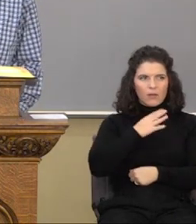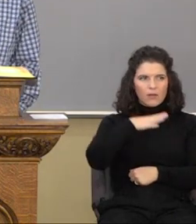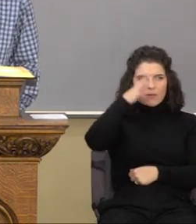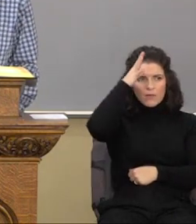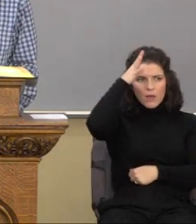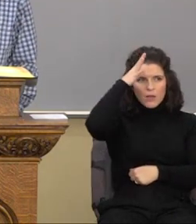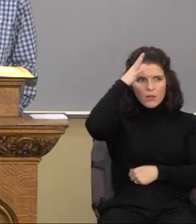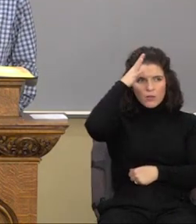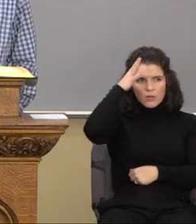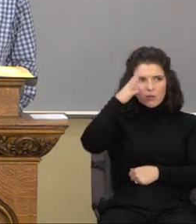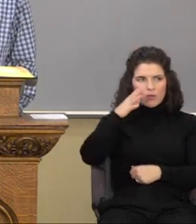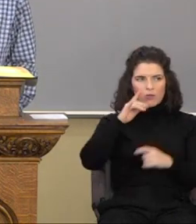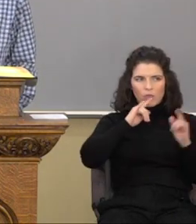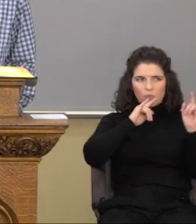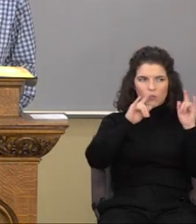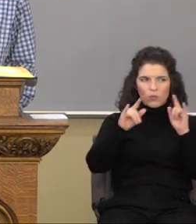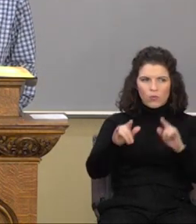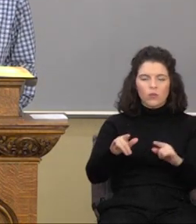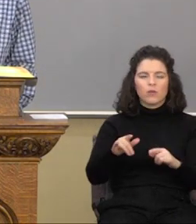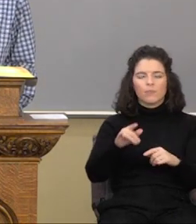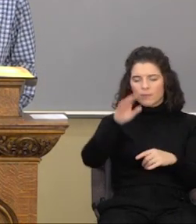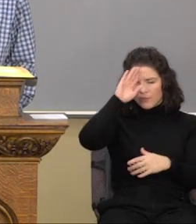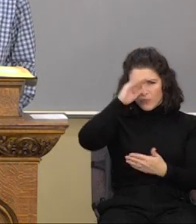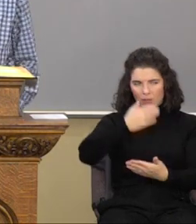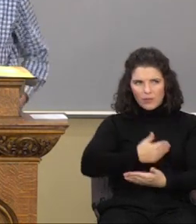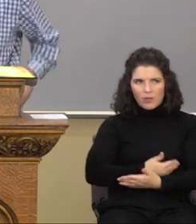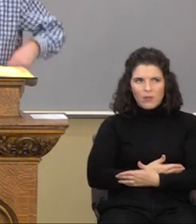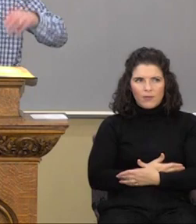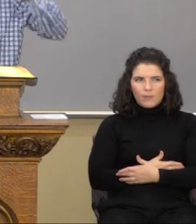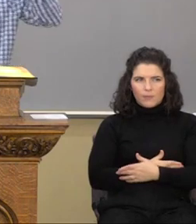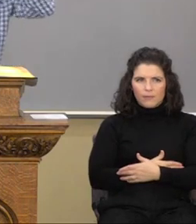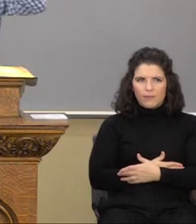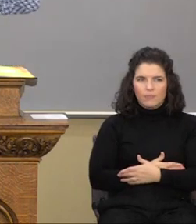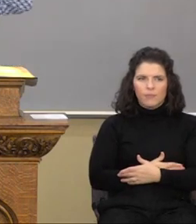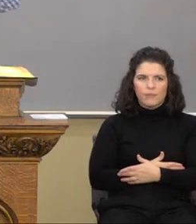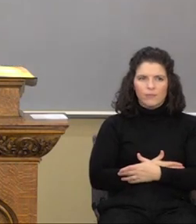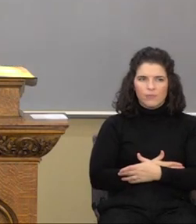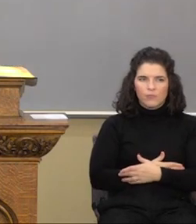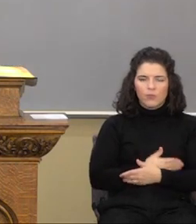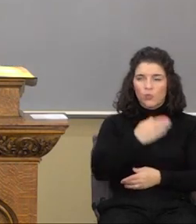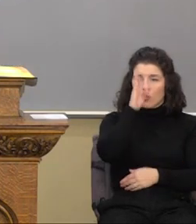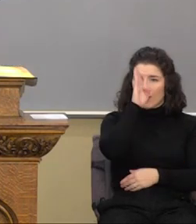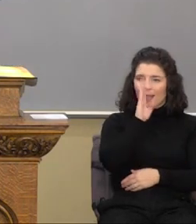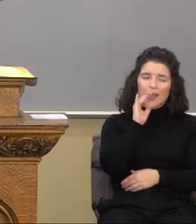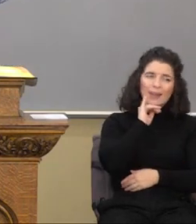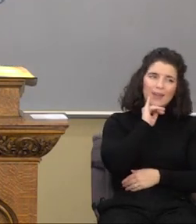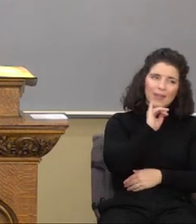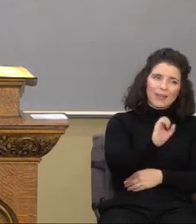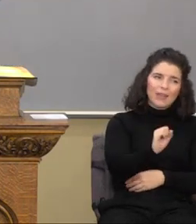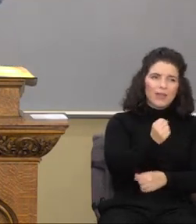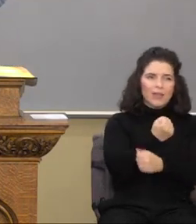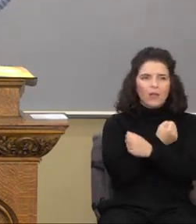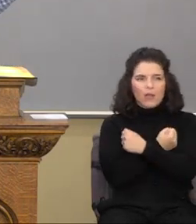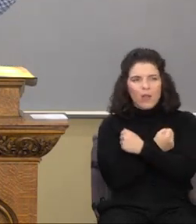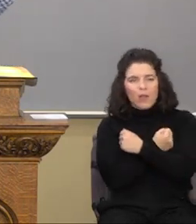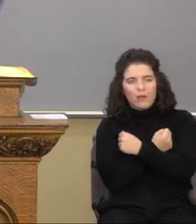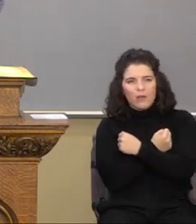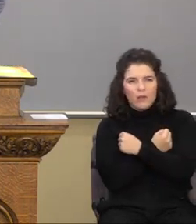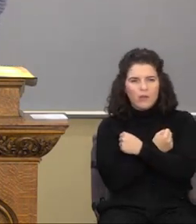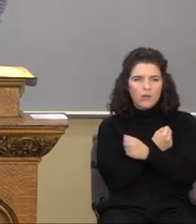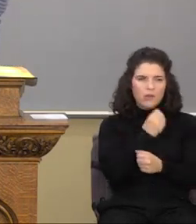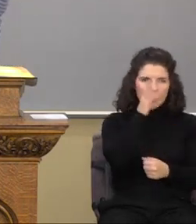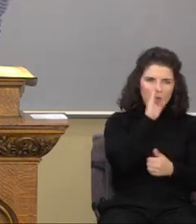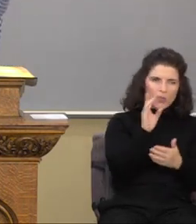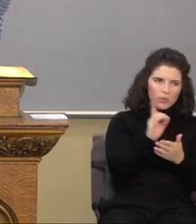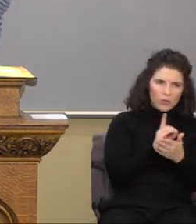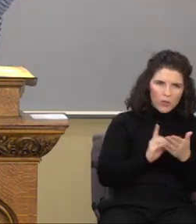adored his son. So God is love. He is defined as